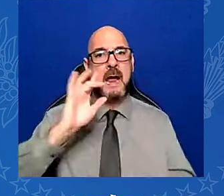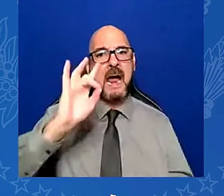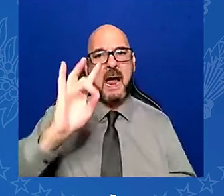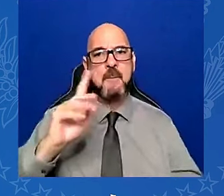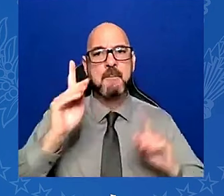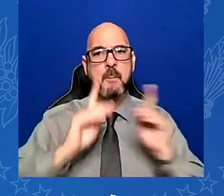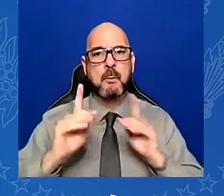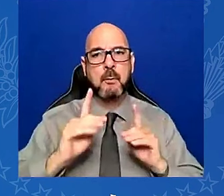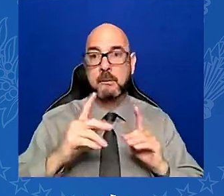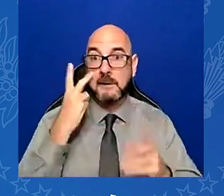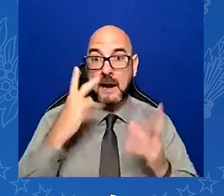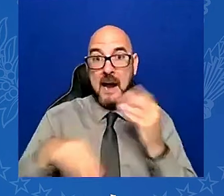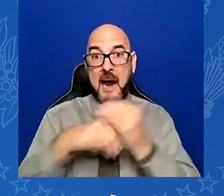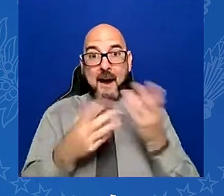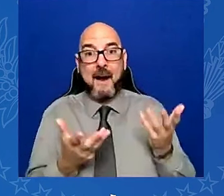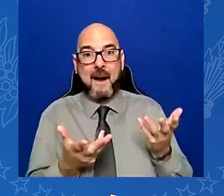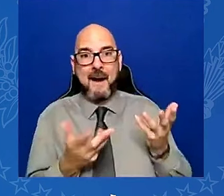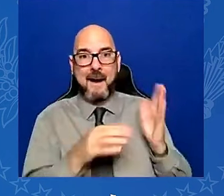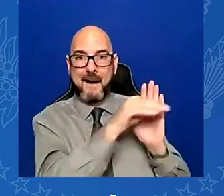Michael Shea.